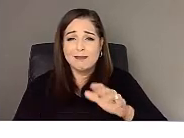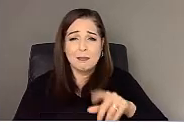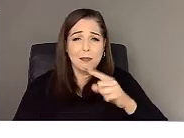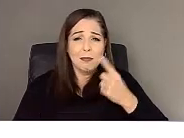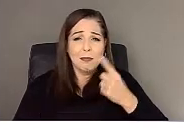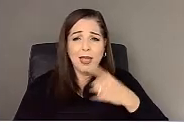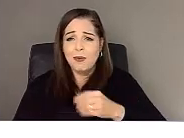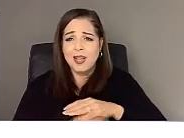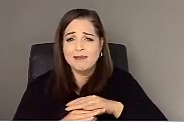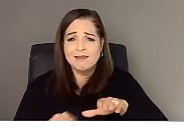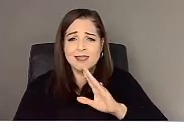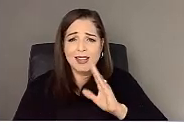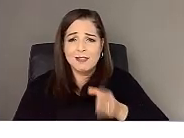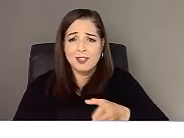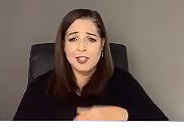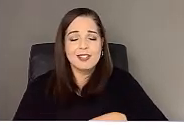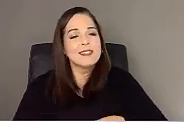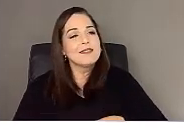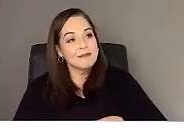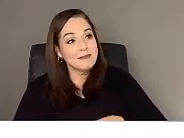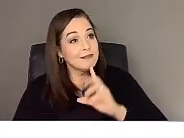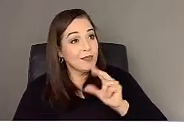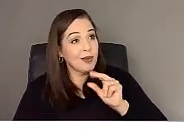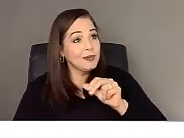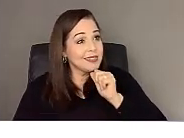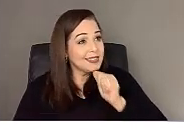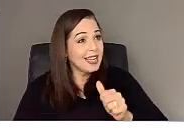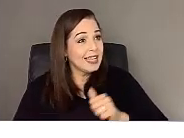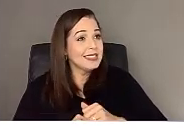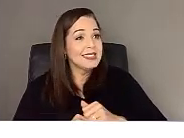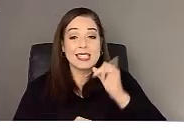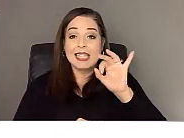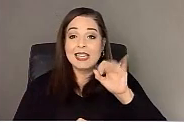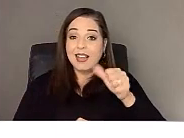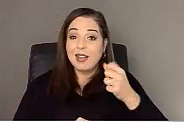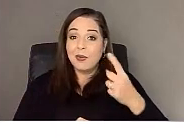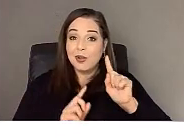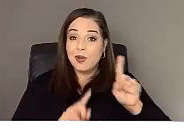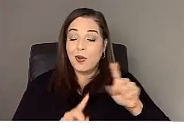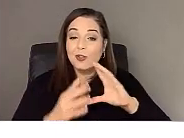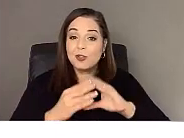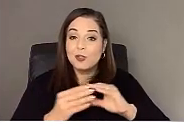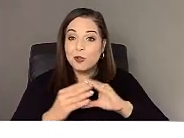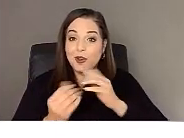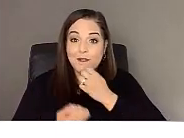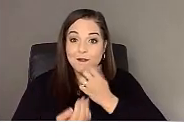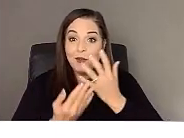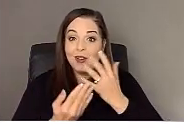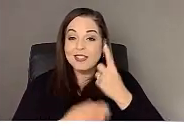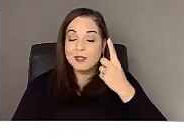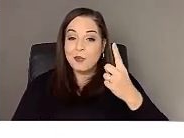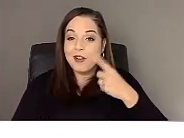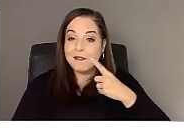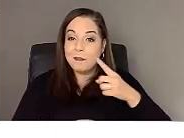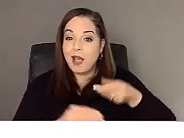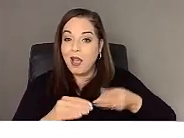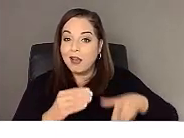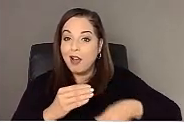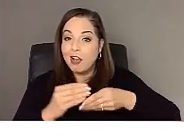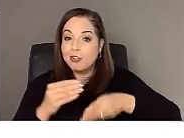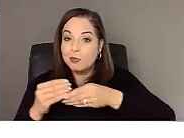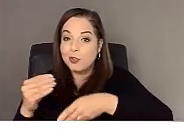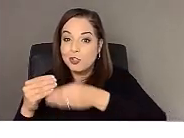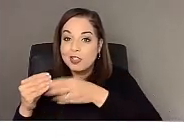No, no, it is not. And, uh, if anybody goes to the story voice, that was one of my contributions was that when you're,